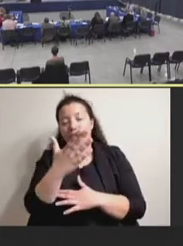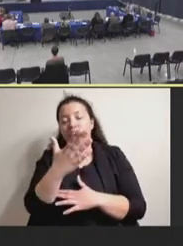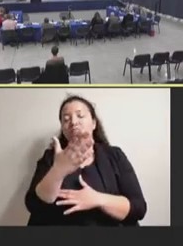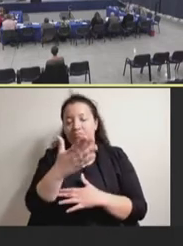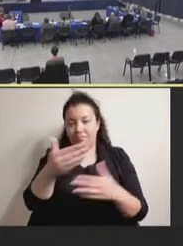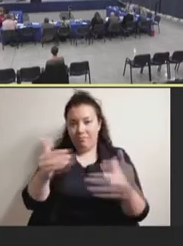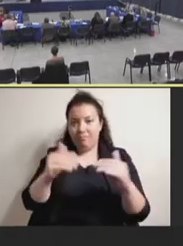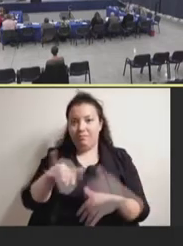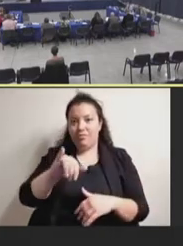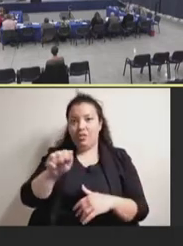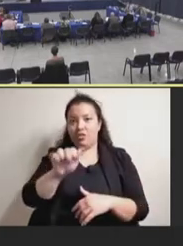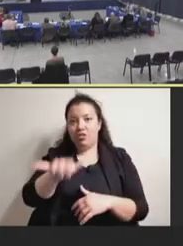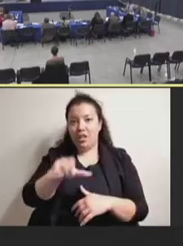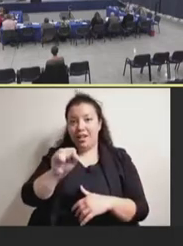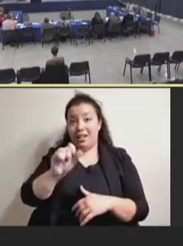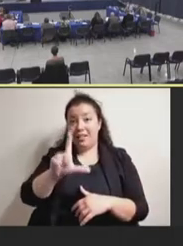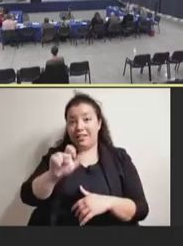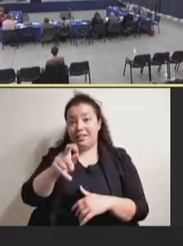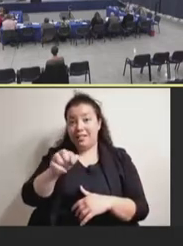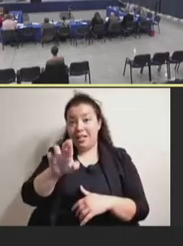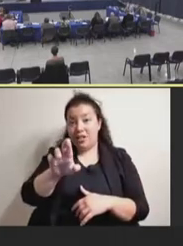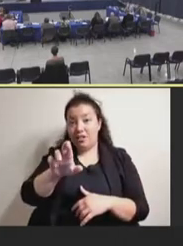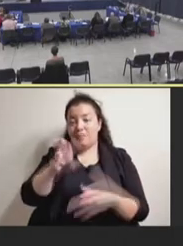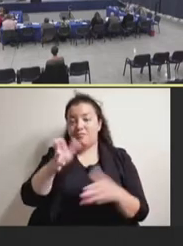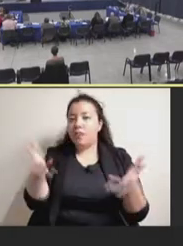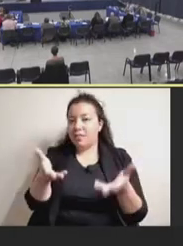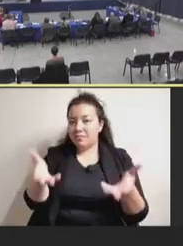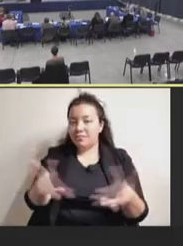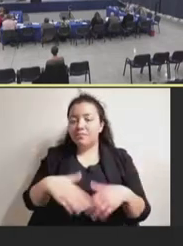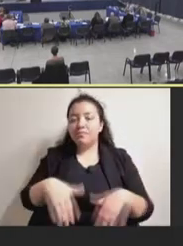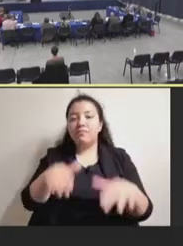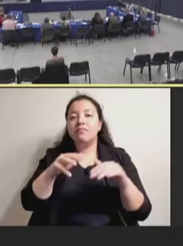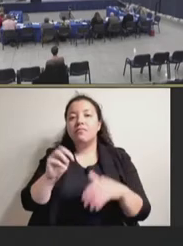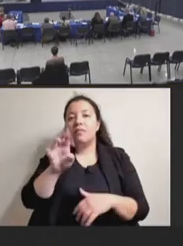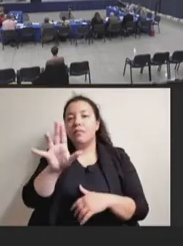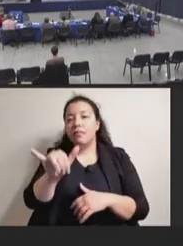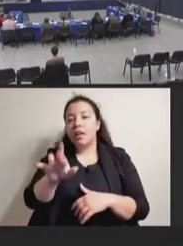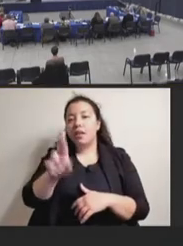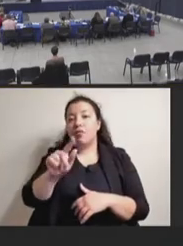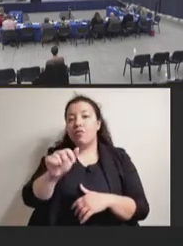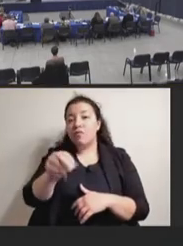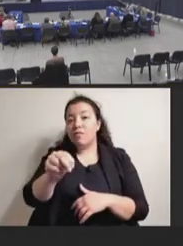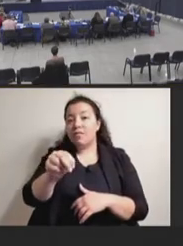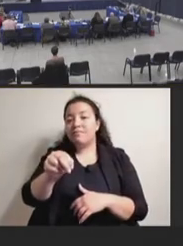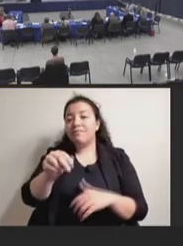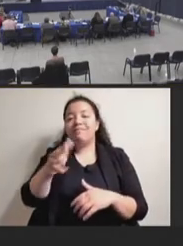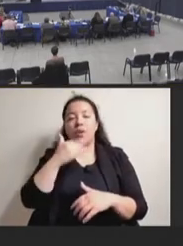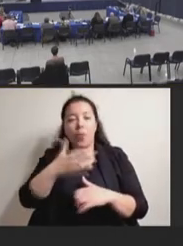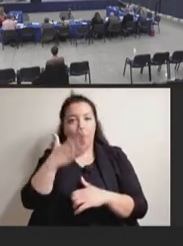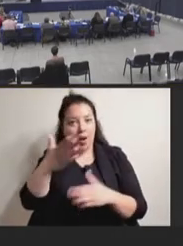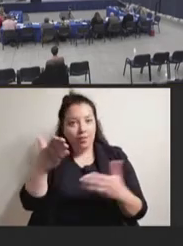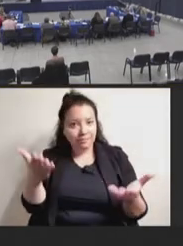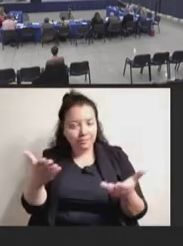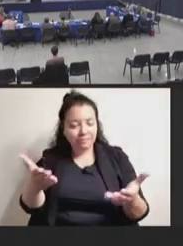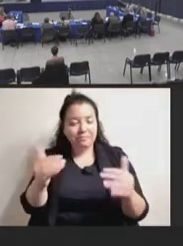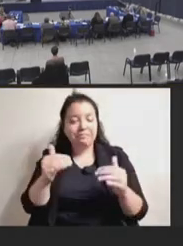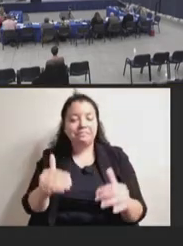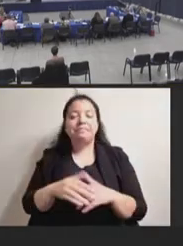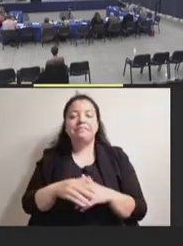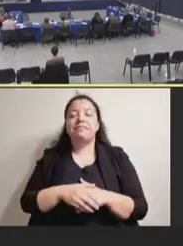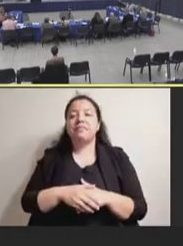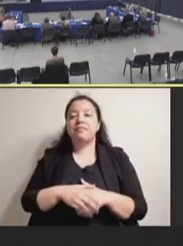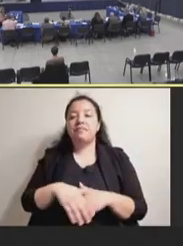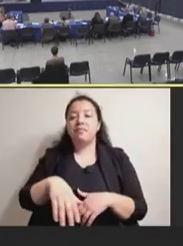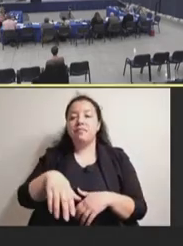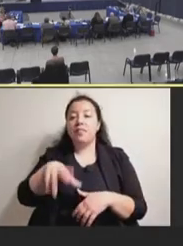Slater. Present. Good morning. Mary Rubin. Good morning, present. Good morning. Uzo